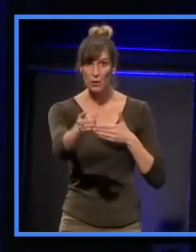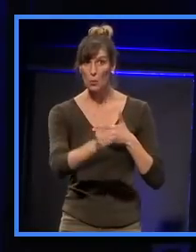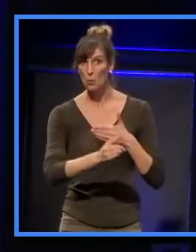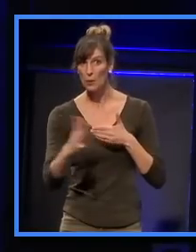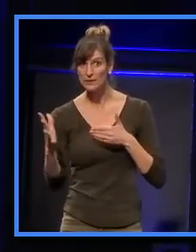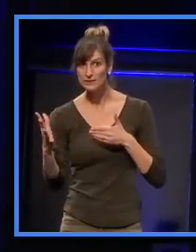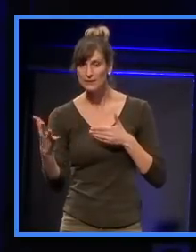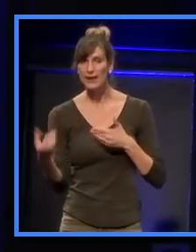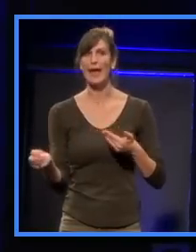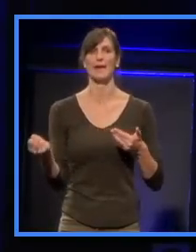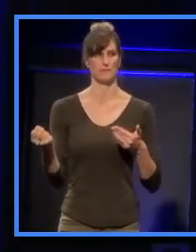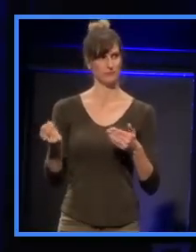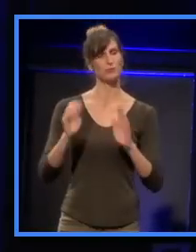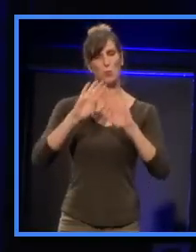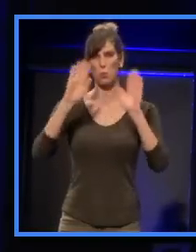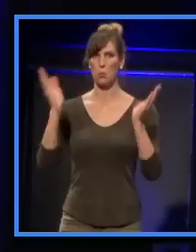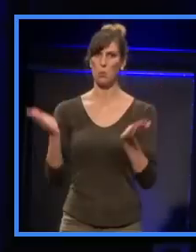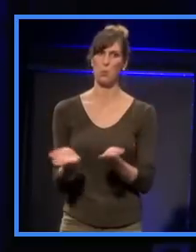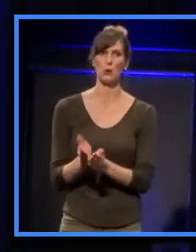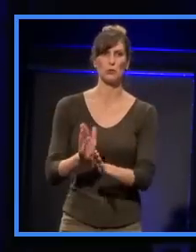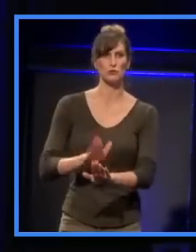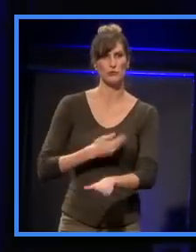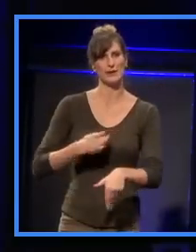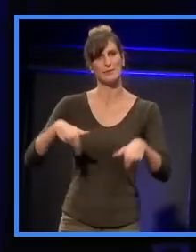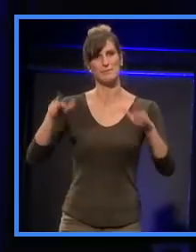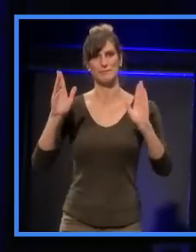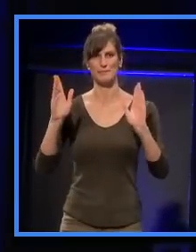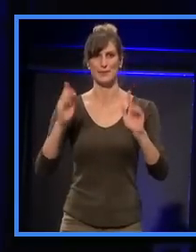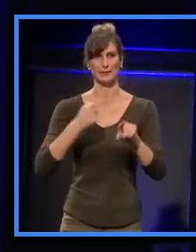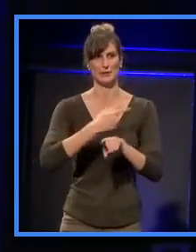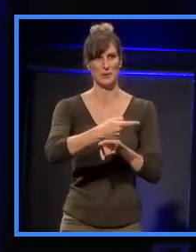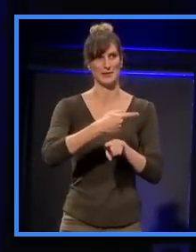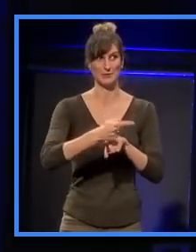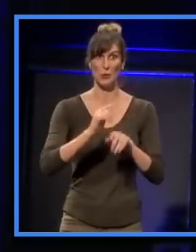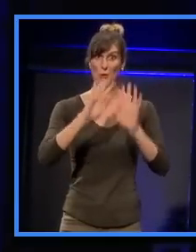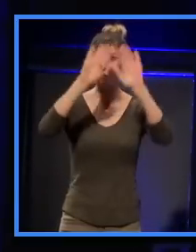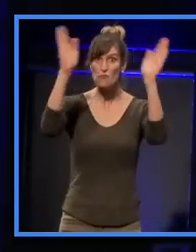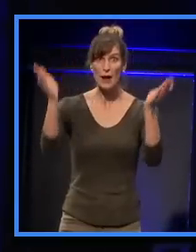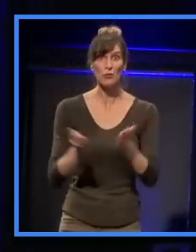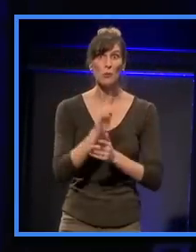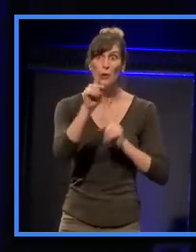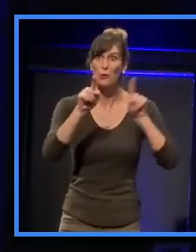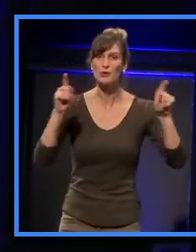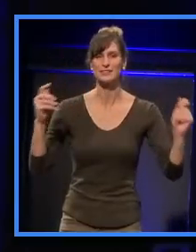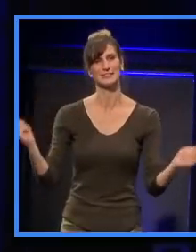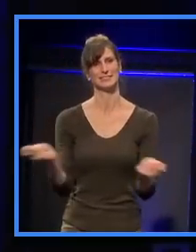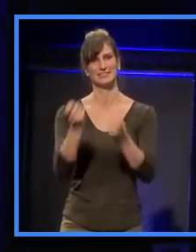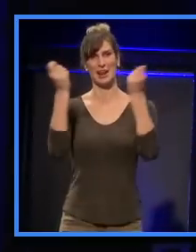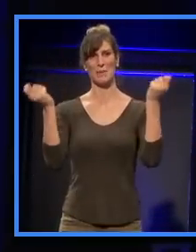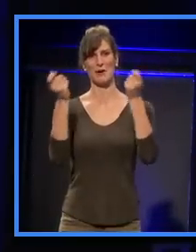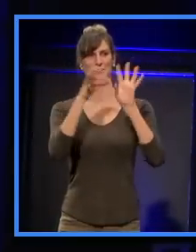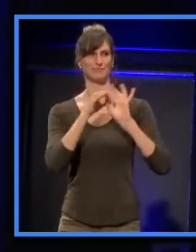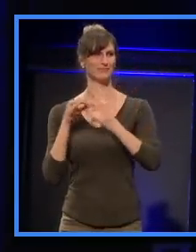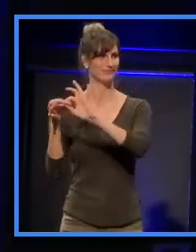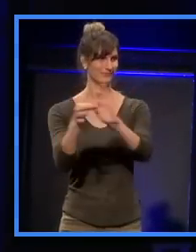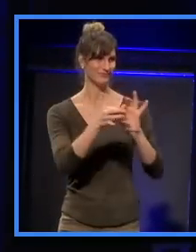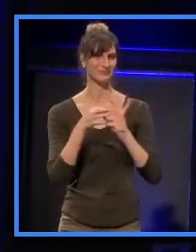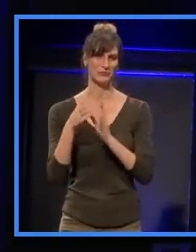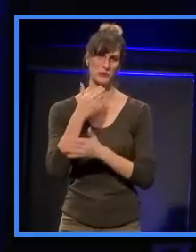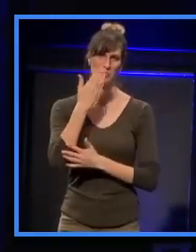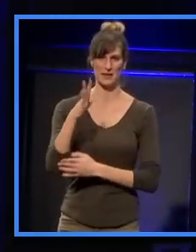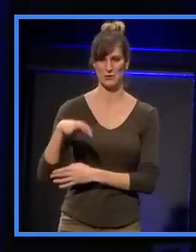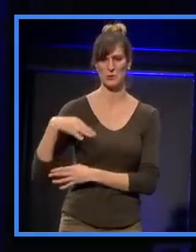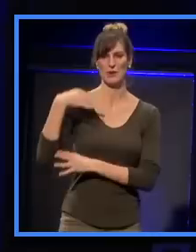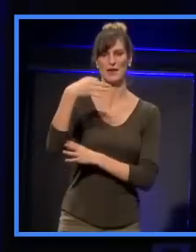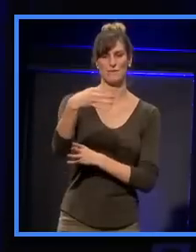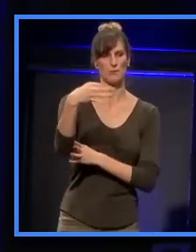is World Green Building Week. So, you are in great company. Around the world, we're all celebrating sustainable buildings. So, thank you very much for inviting me to be